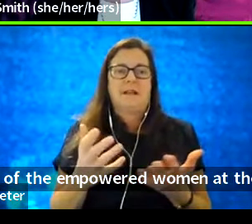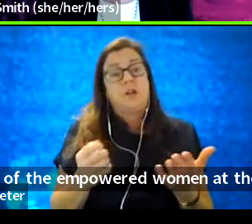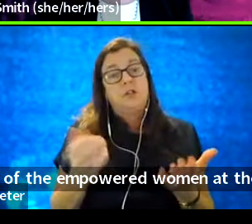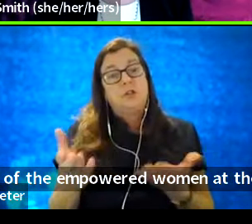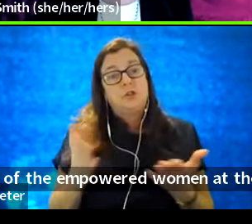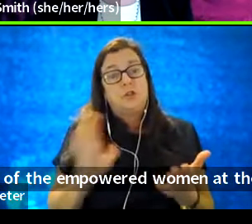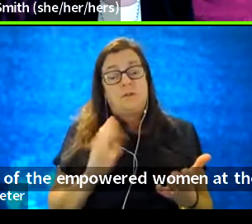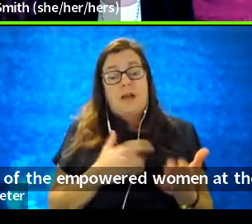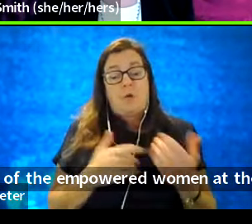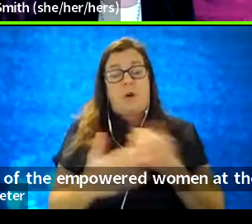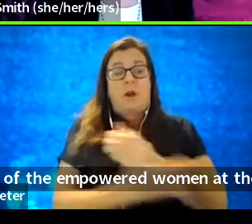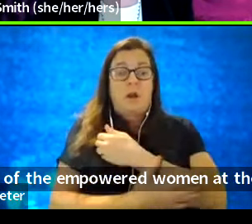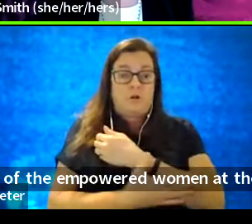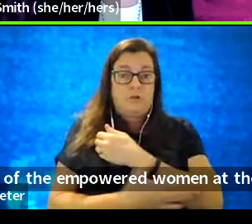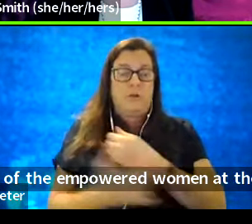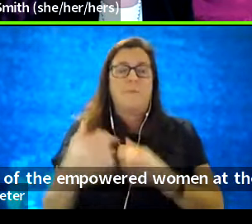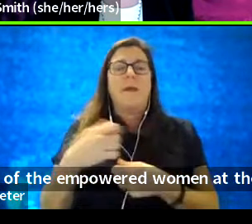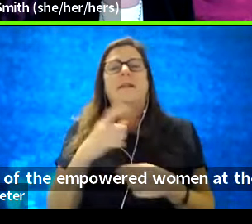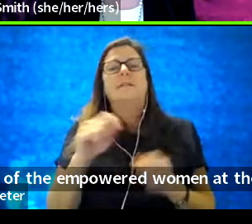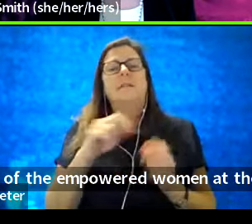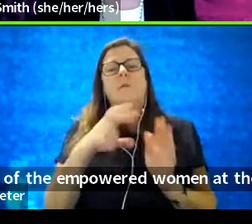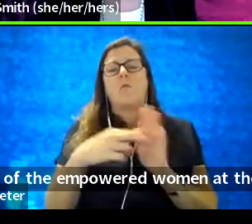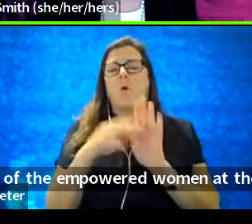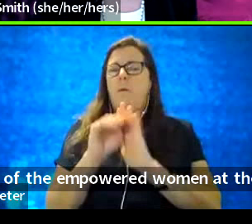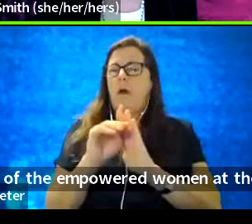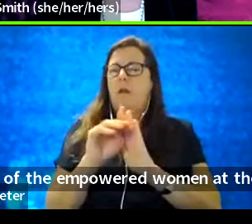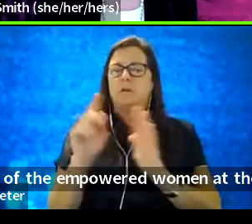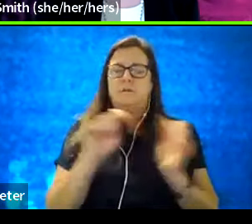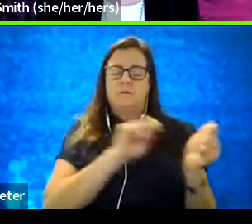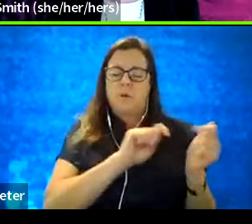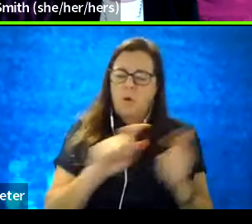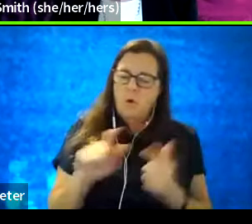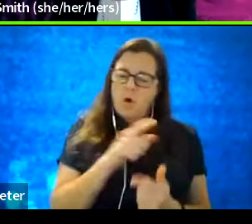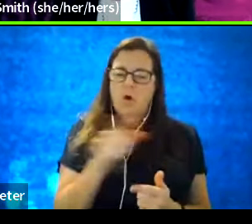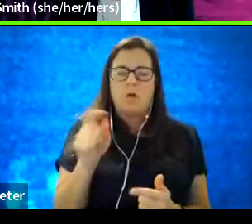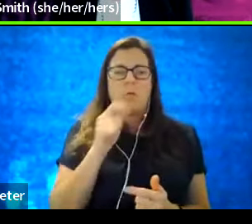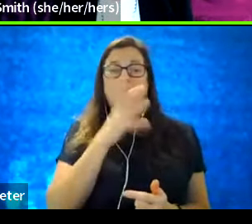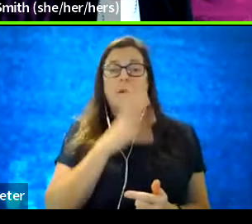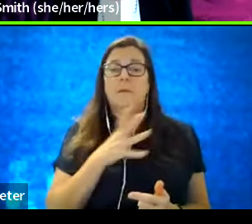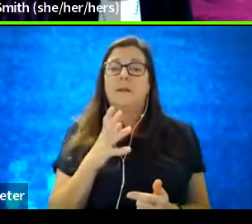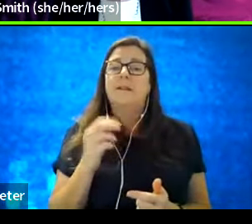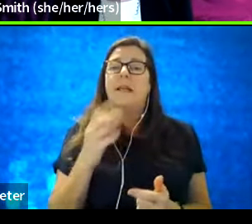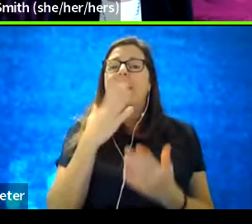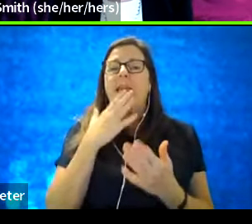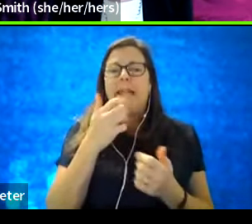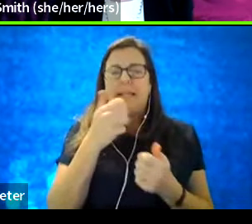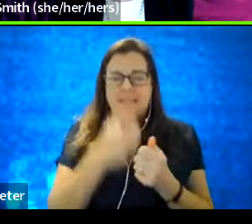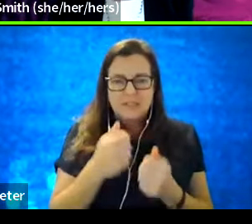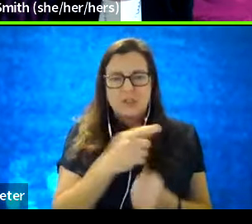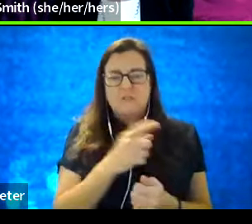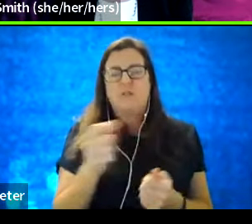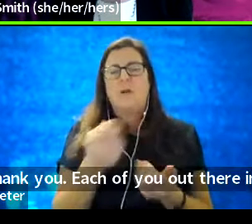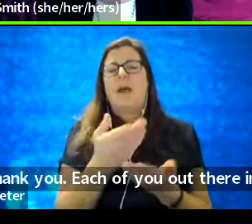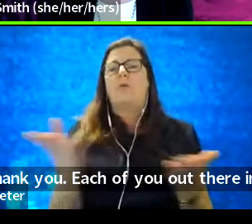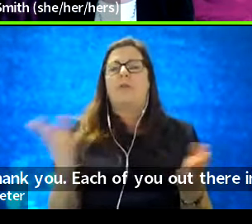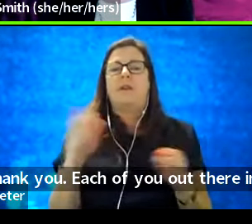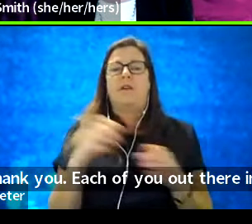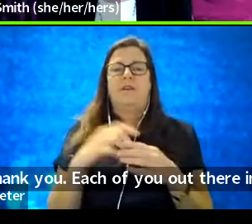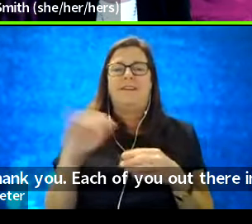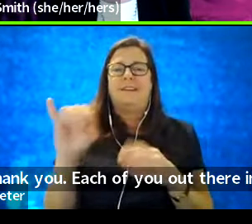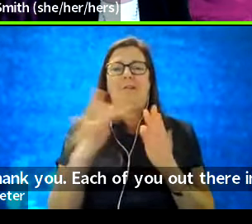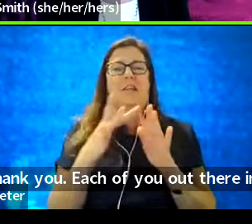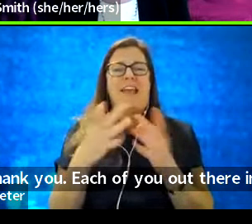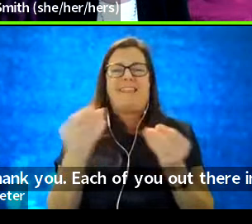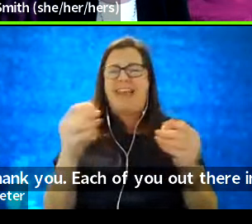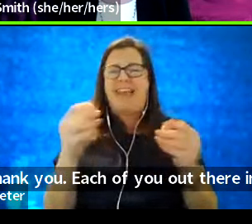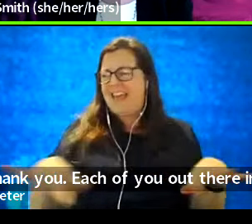makes them role models for all women. Thank you. Each of you out there in the internet land